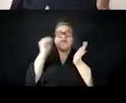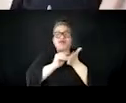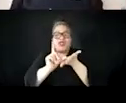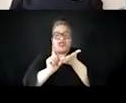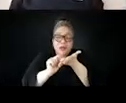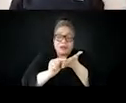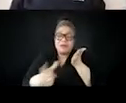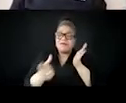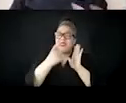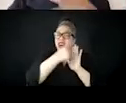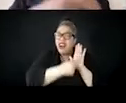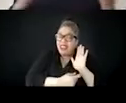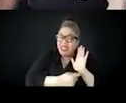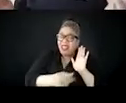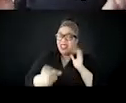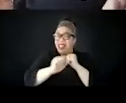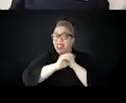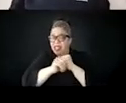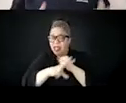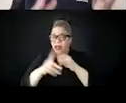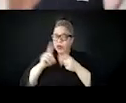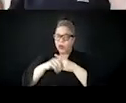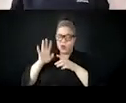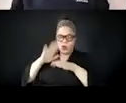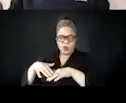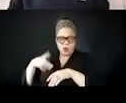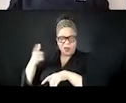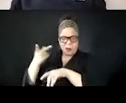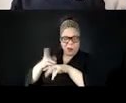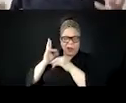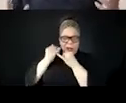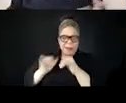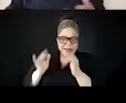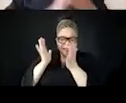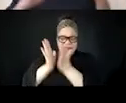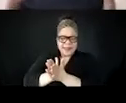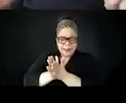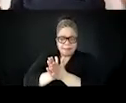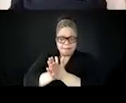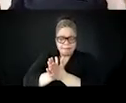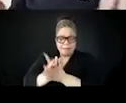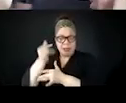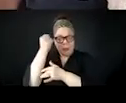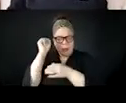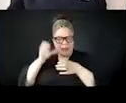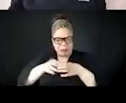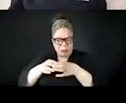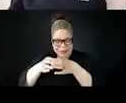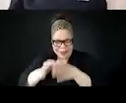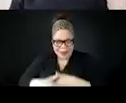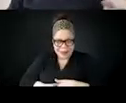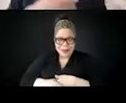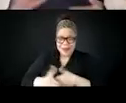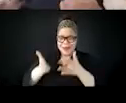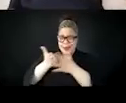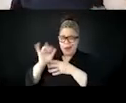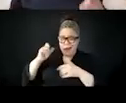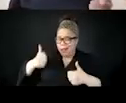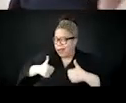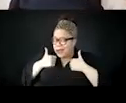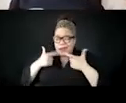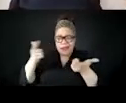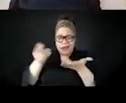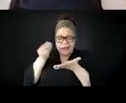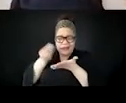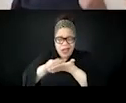lives and finances. They would use something called malinformation. They would take information that was potentially true and use it in